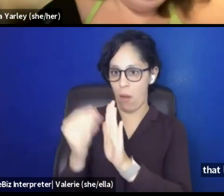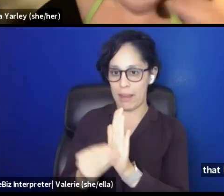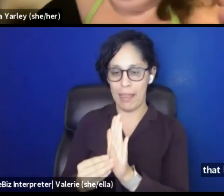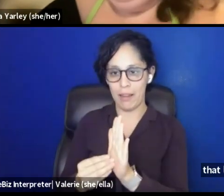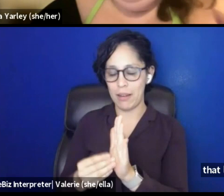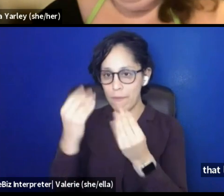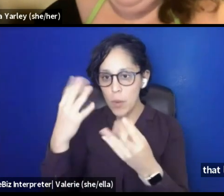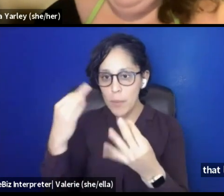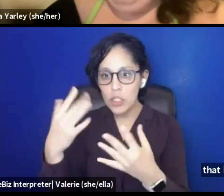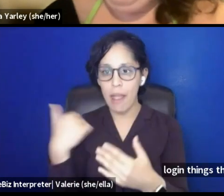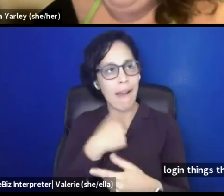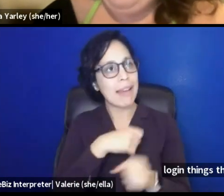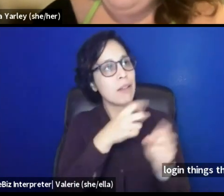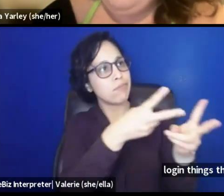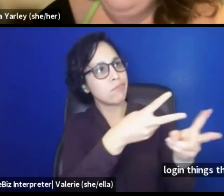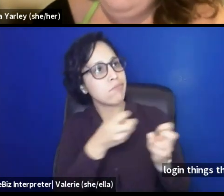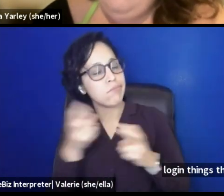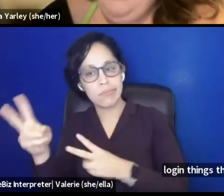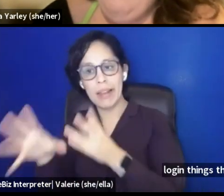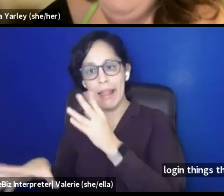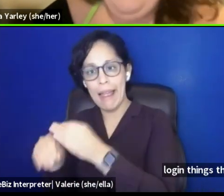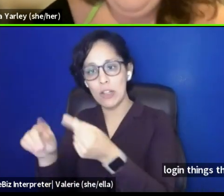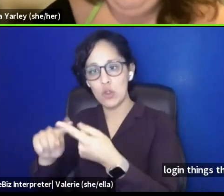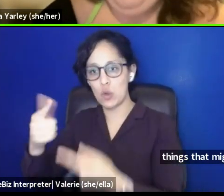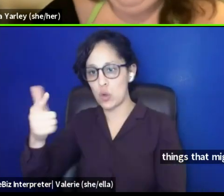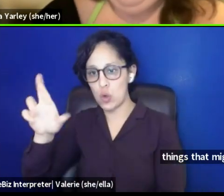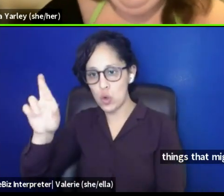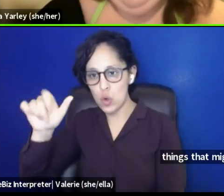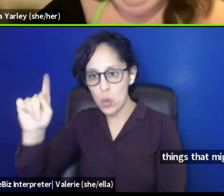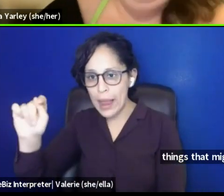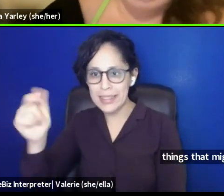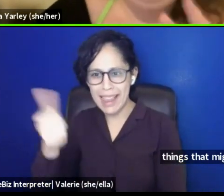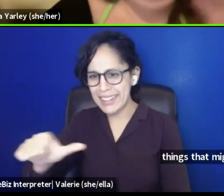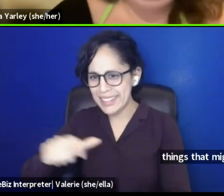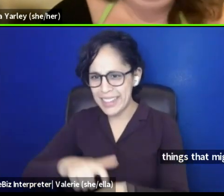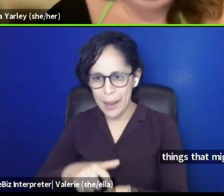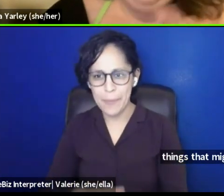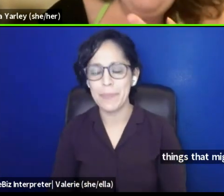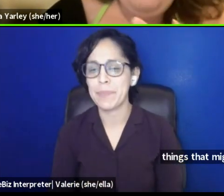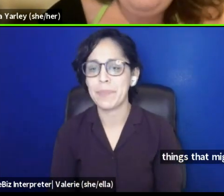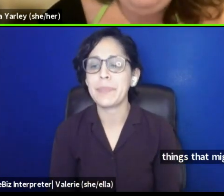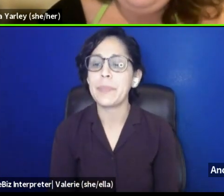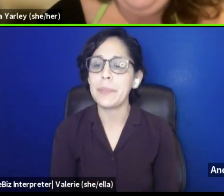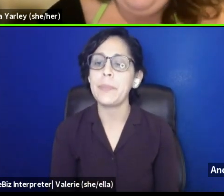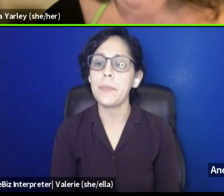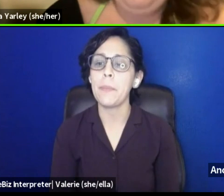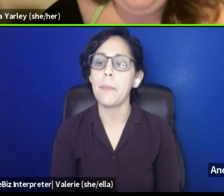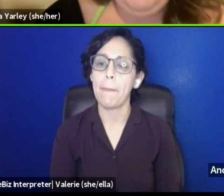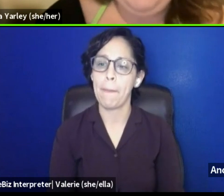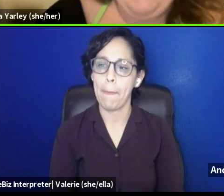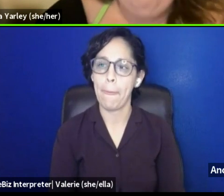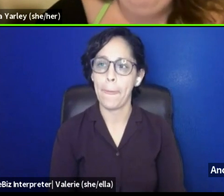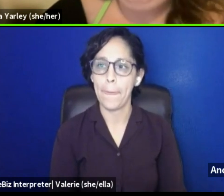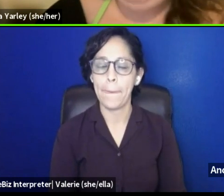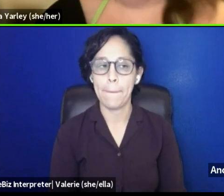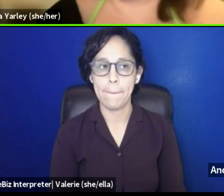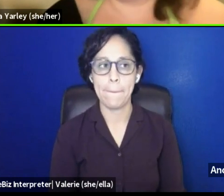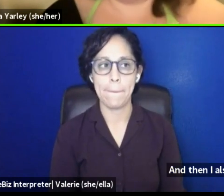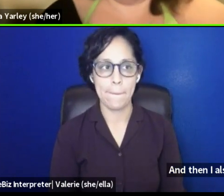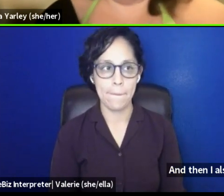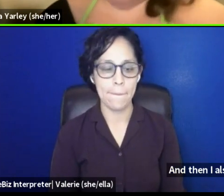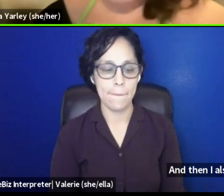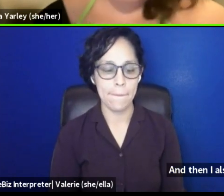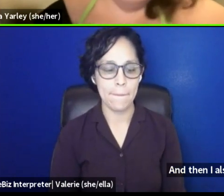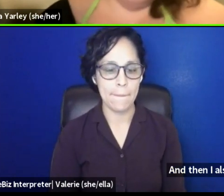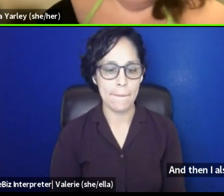anytime. And then I also think just like, I think the rest of our staff, especially